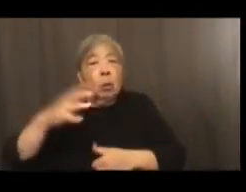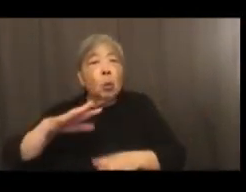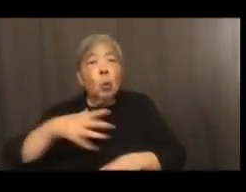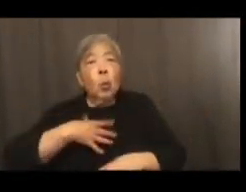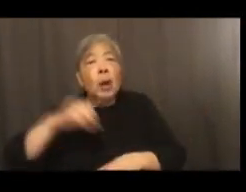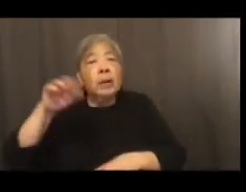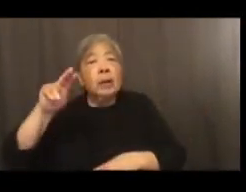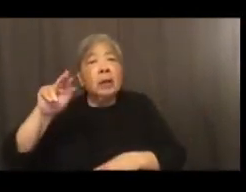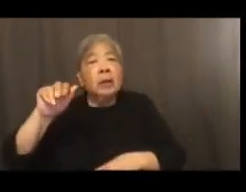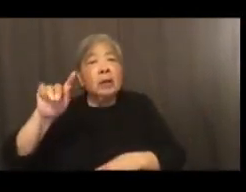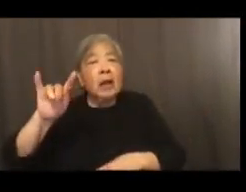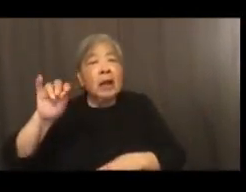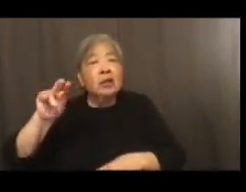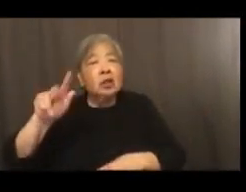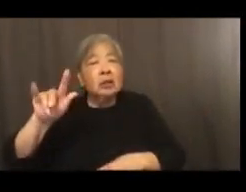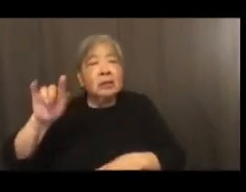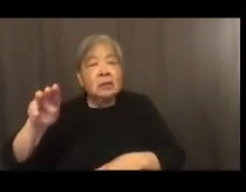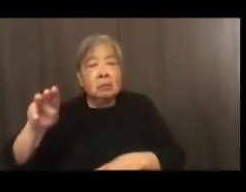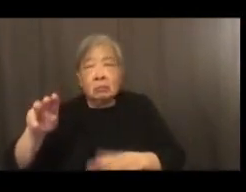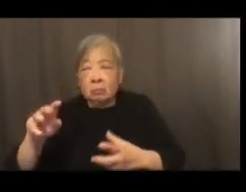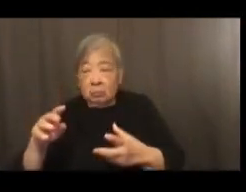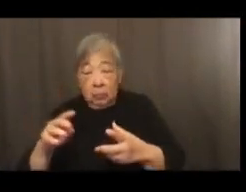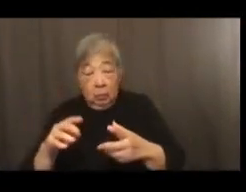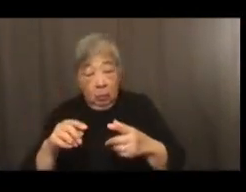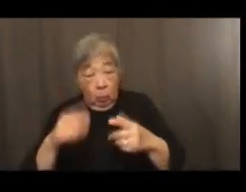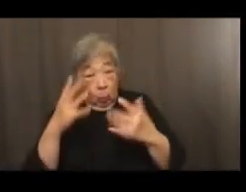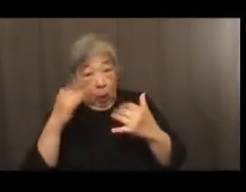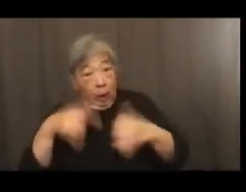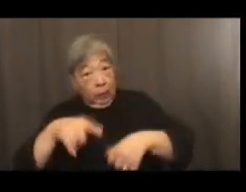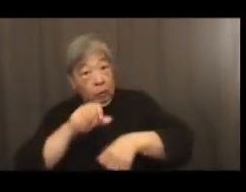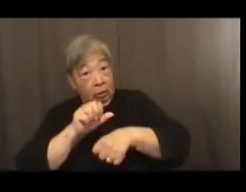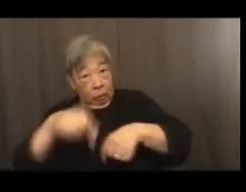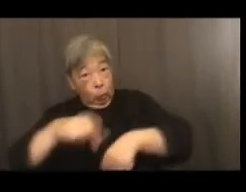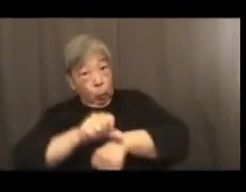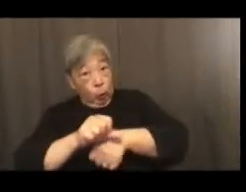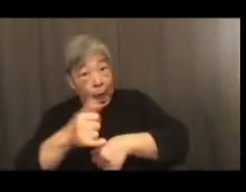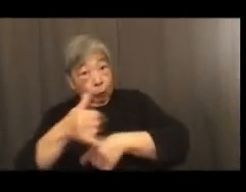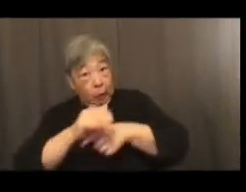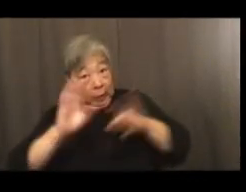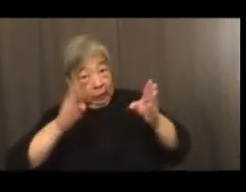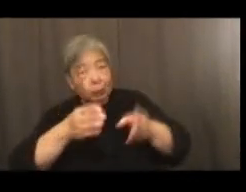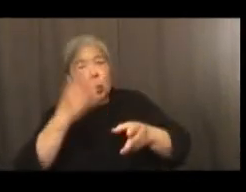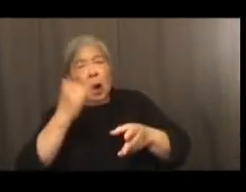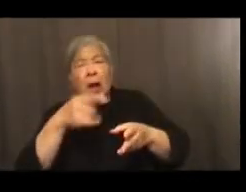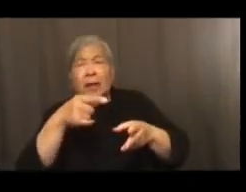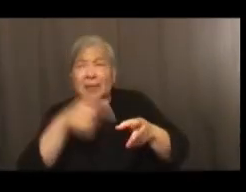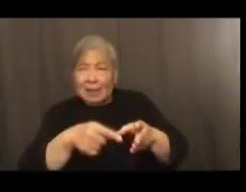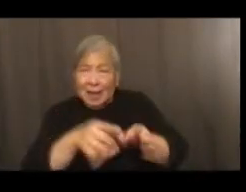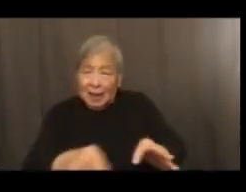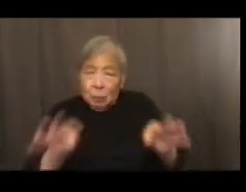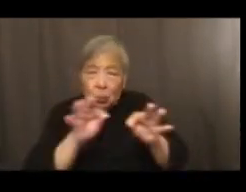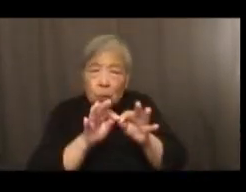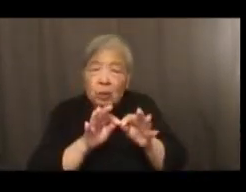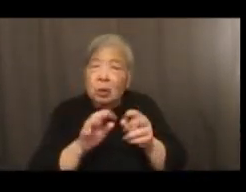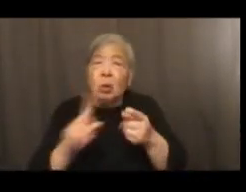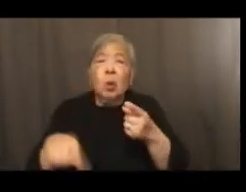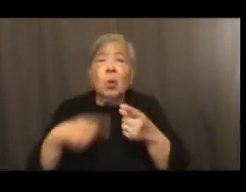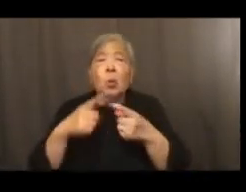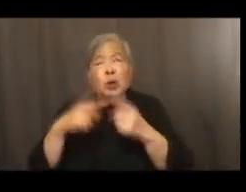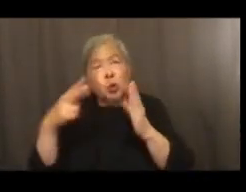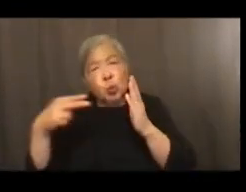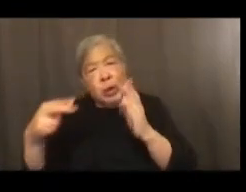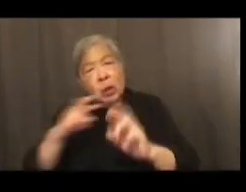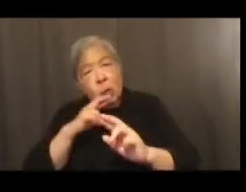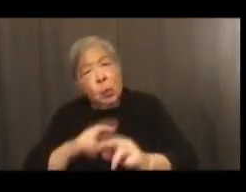of tonight and why the work of this, this effort is so critical. Once you read the Kerner Commission report again, it is astounding